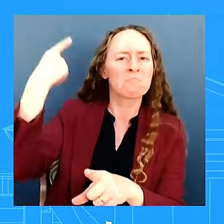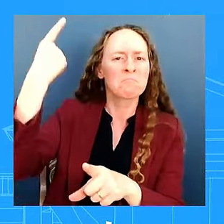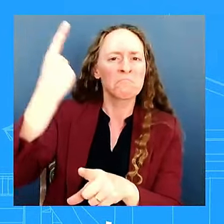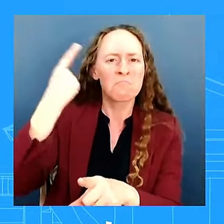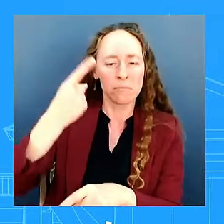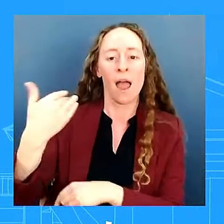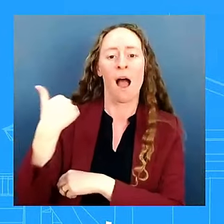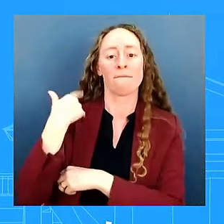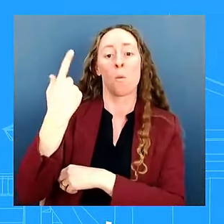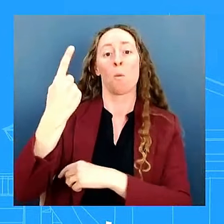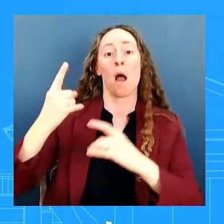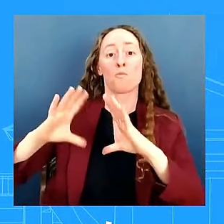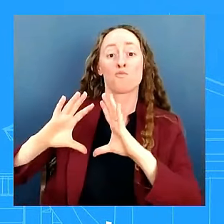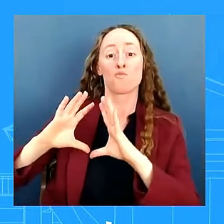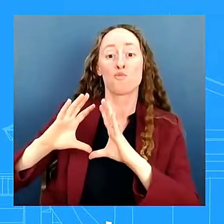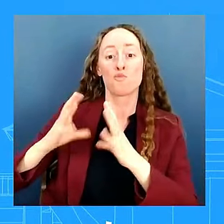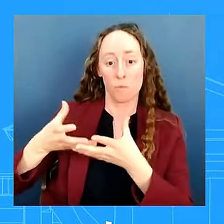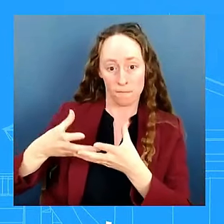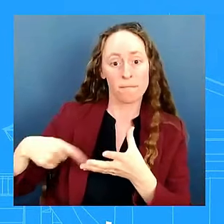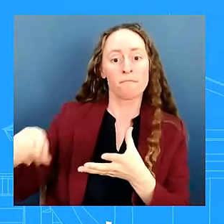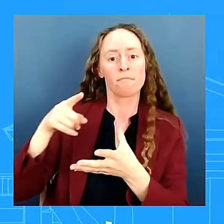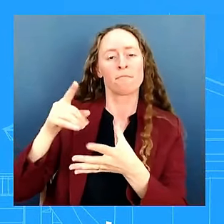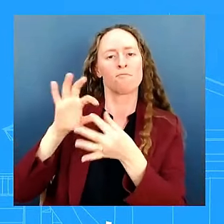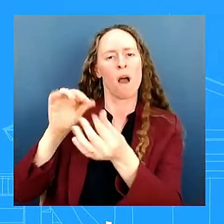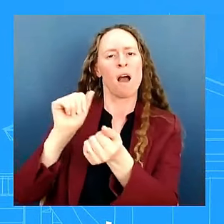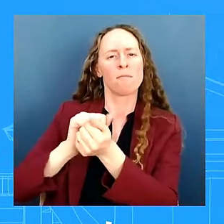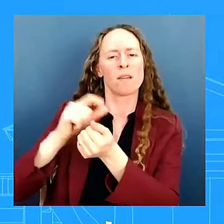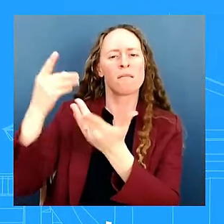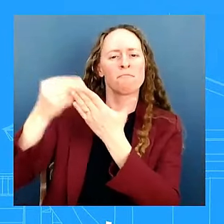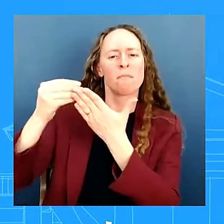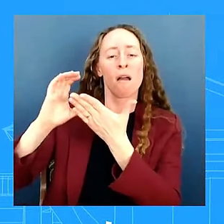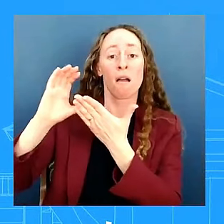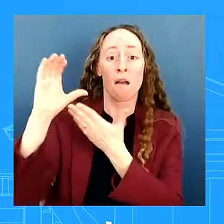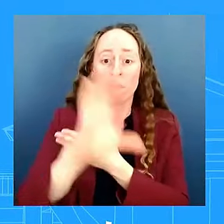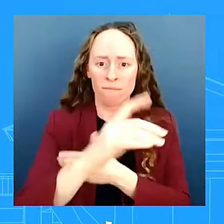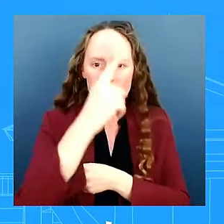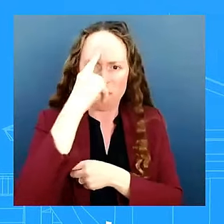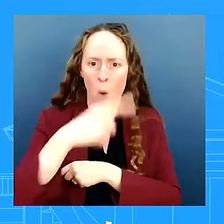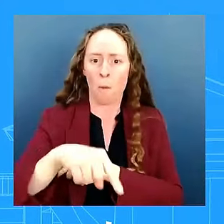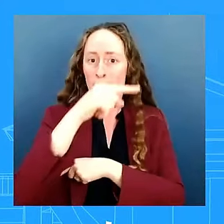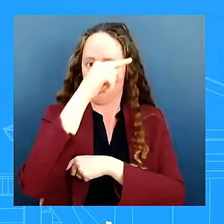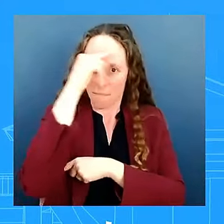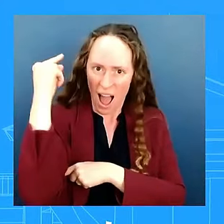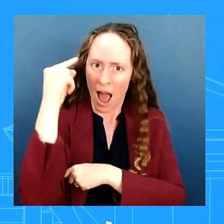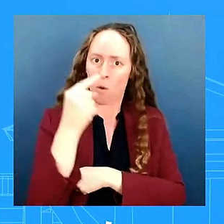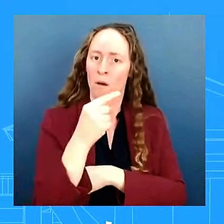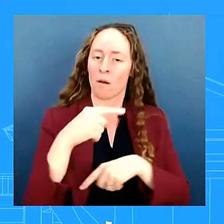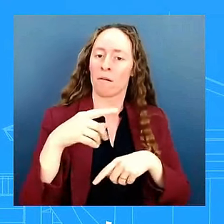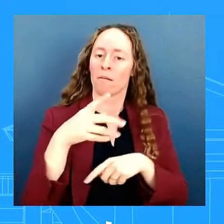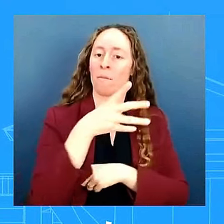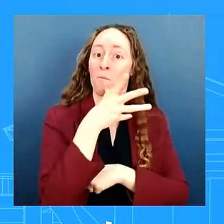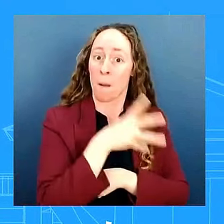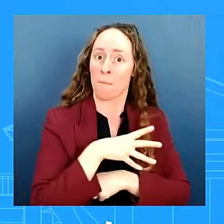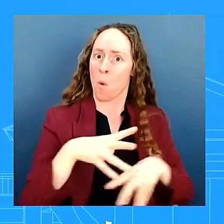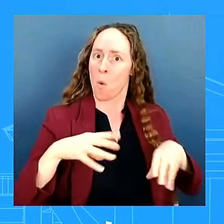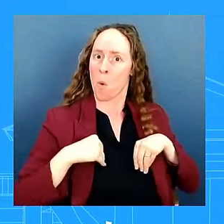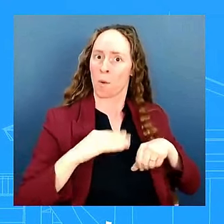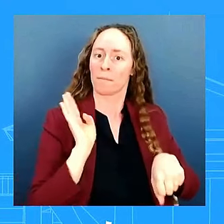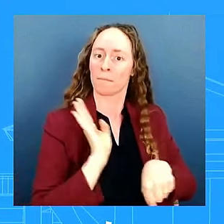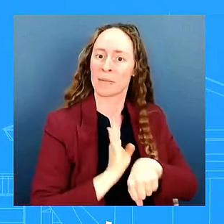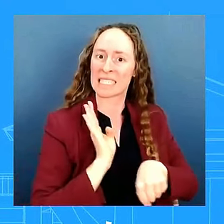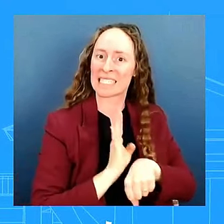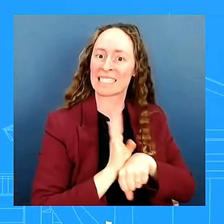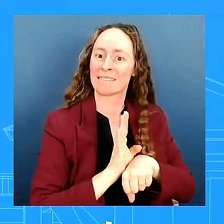that the grant was discriminatory doing so avoided it going to the supreme court that could have ruled in having